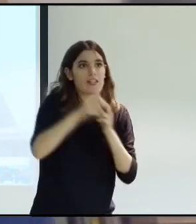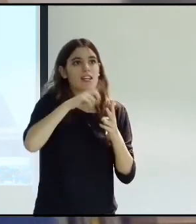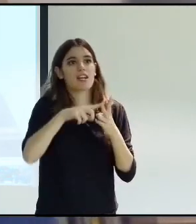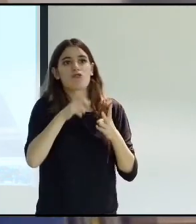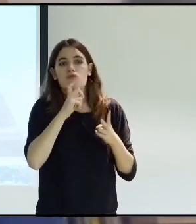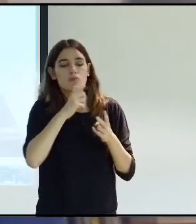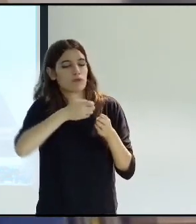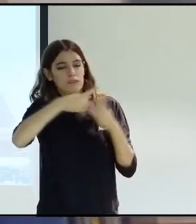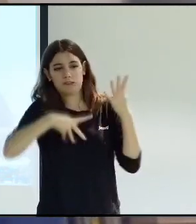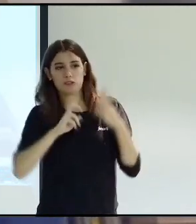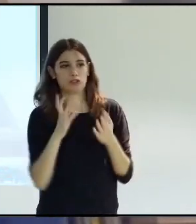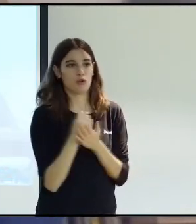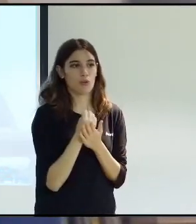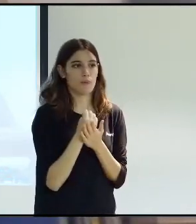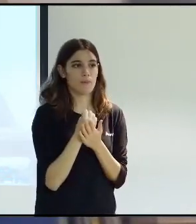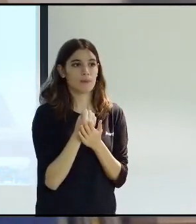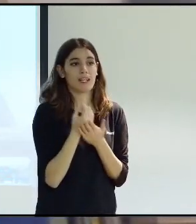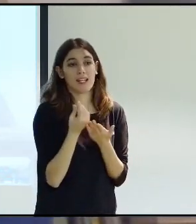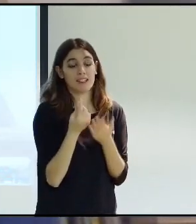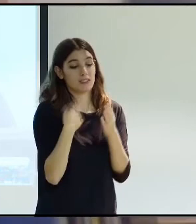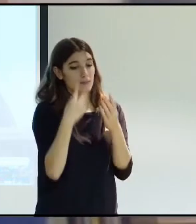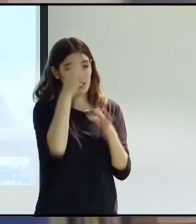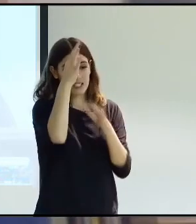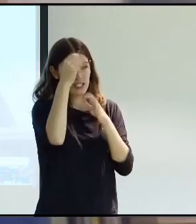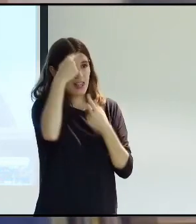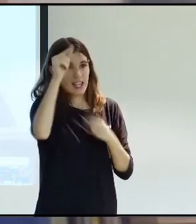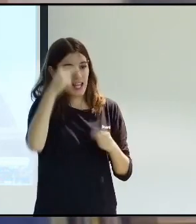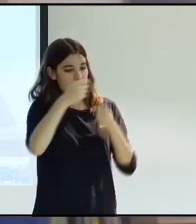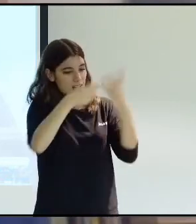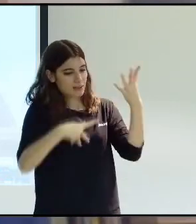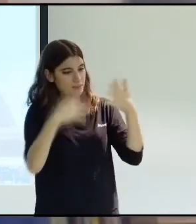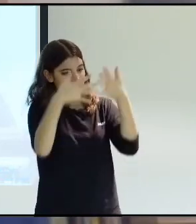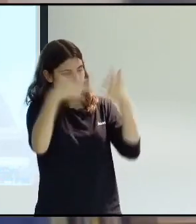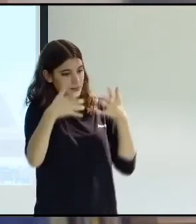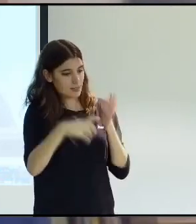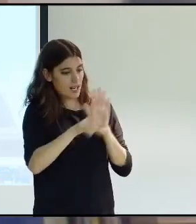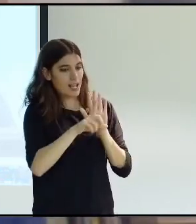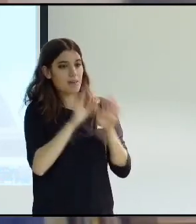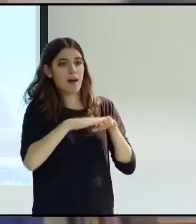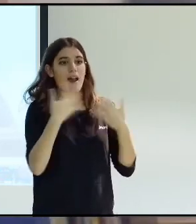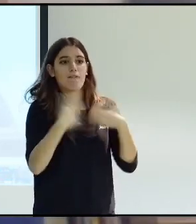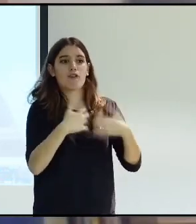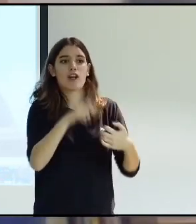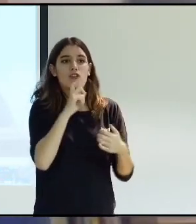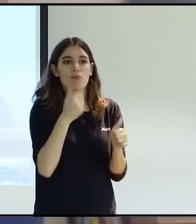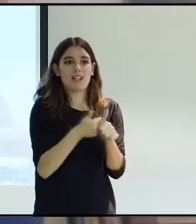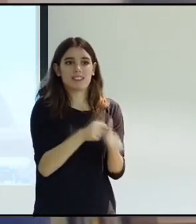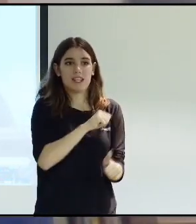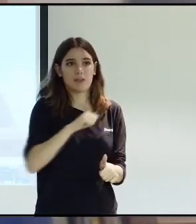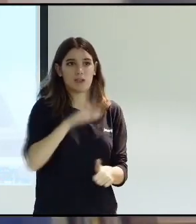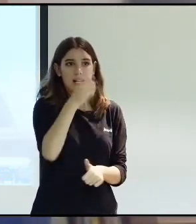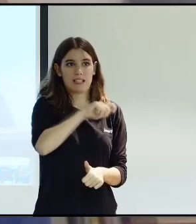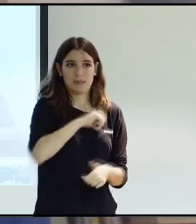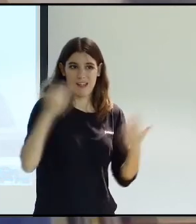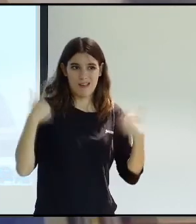have to refer to the assistance, training of the assistance, and so this would be, it's a list about what